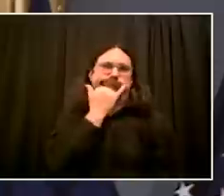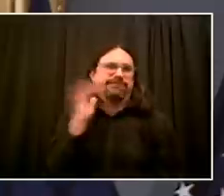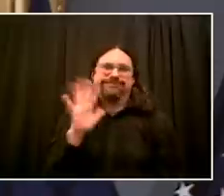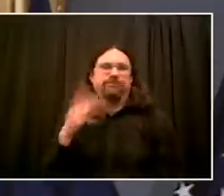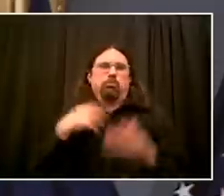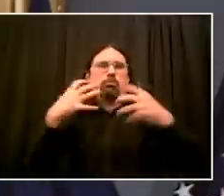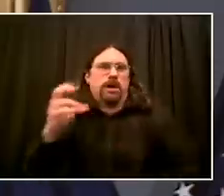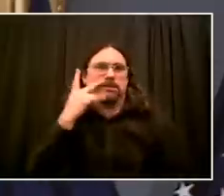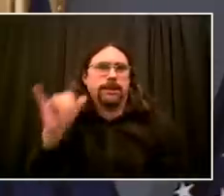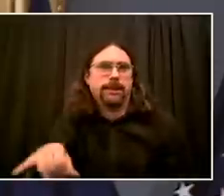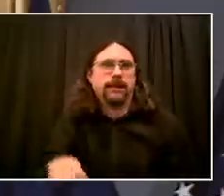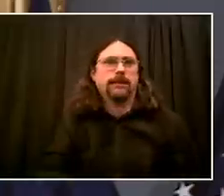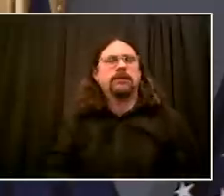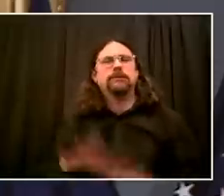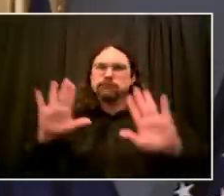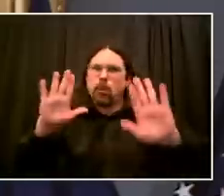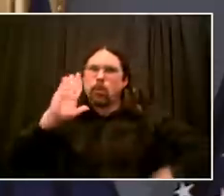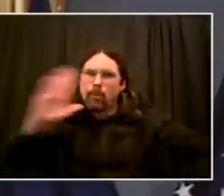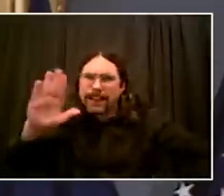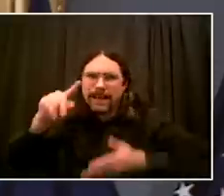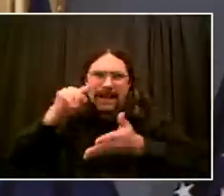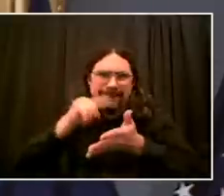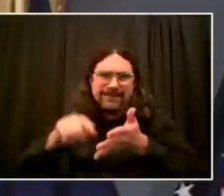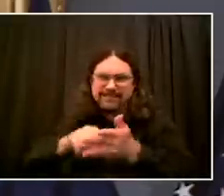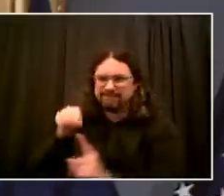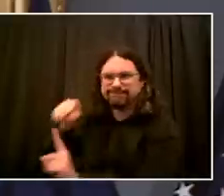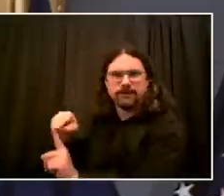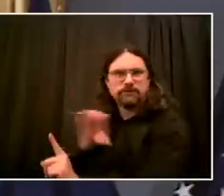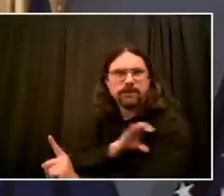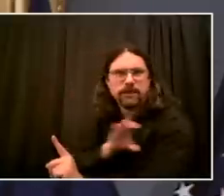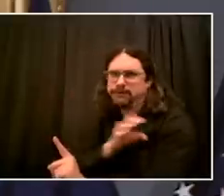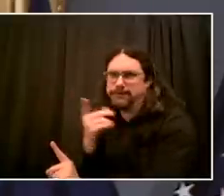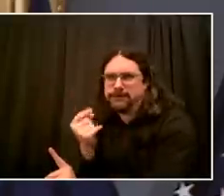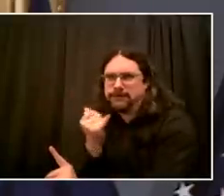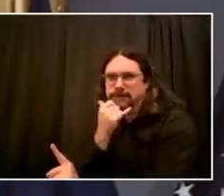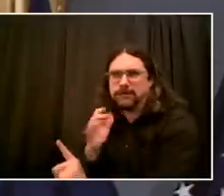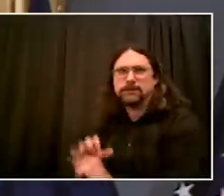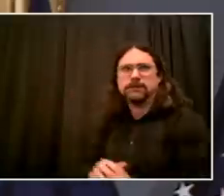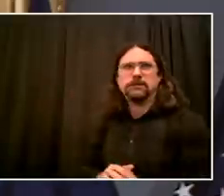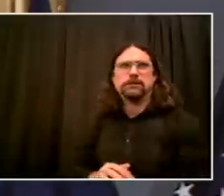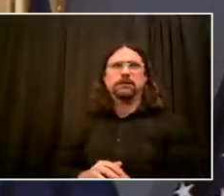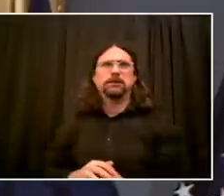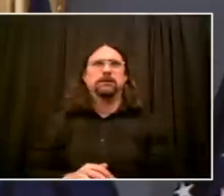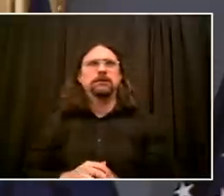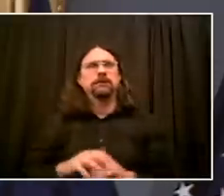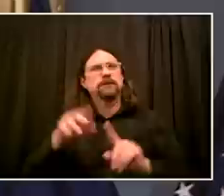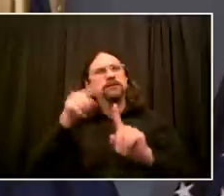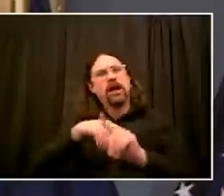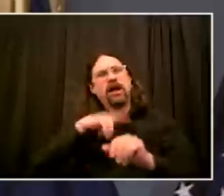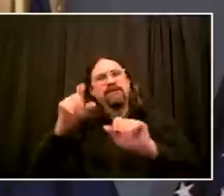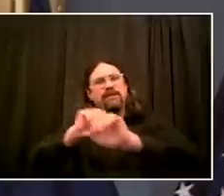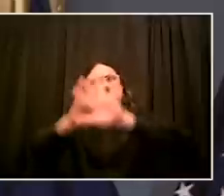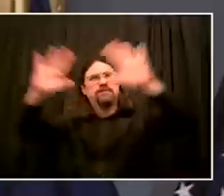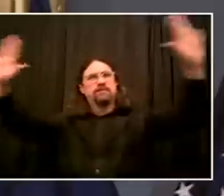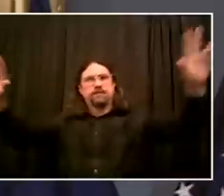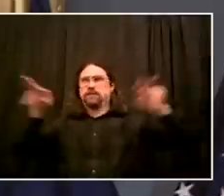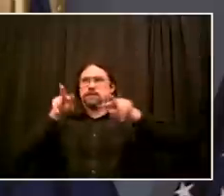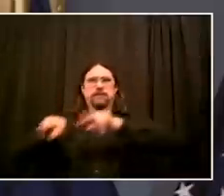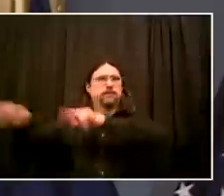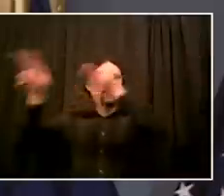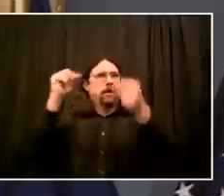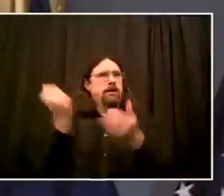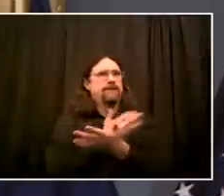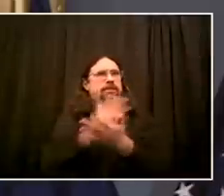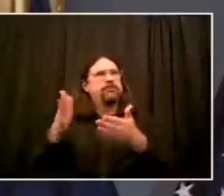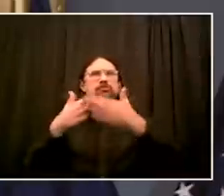was done and why it was done and what could be done differently. But I also want to emphasize that situation was created by a